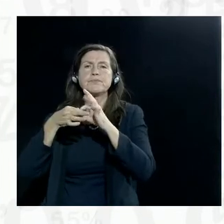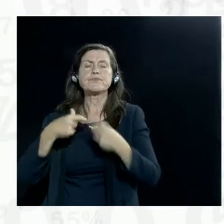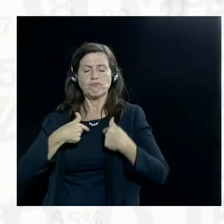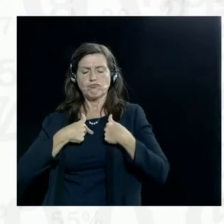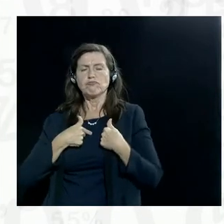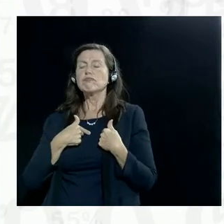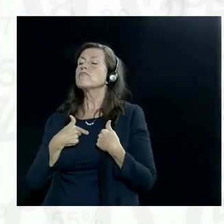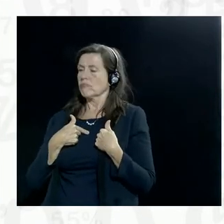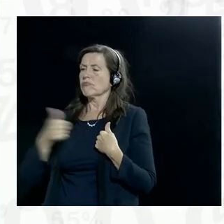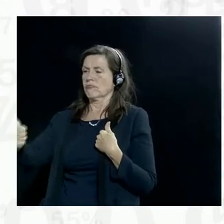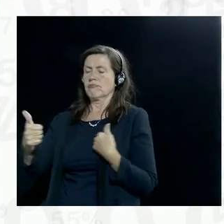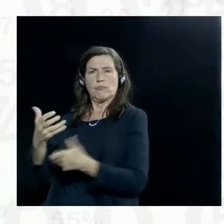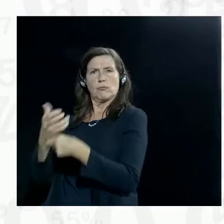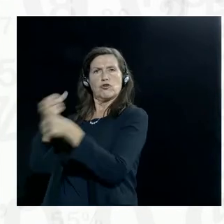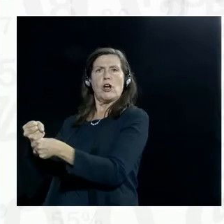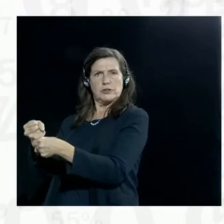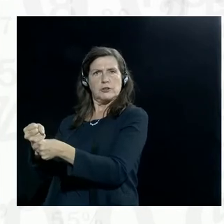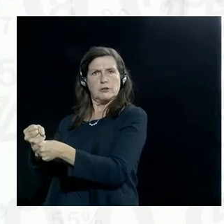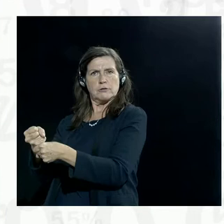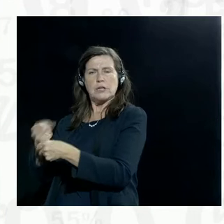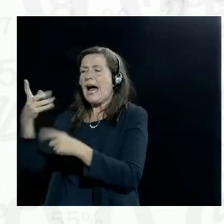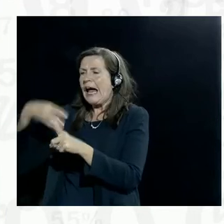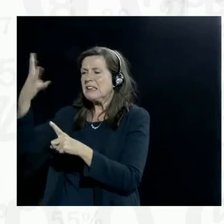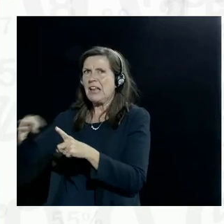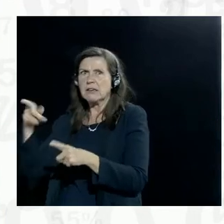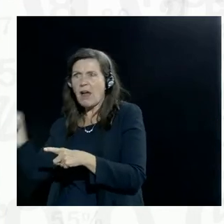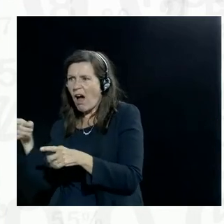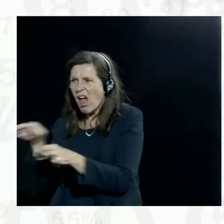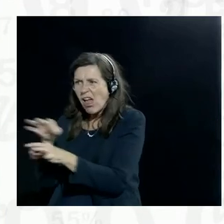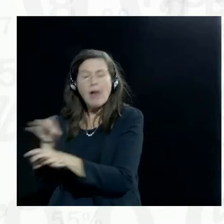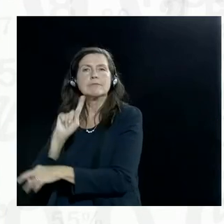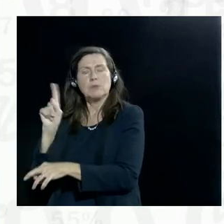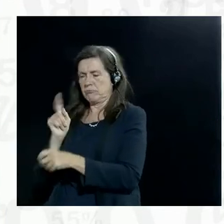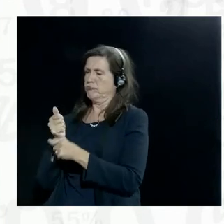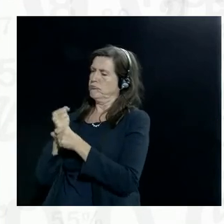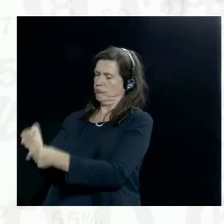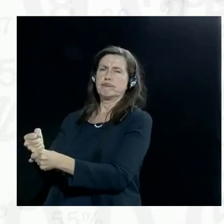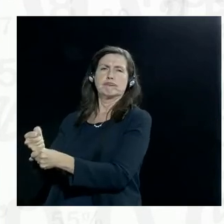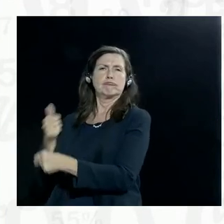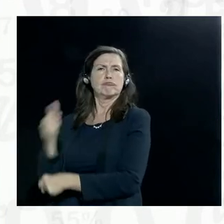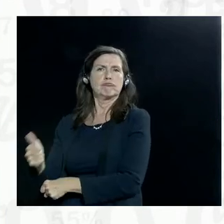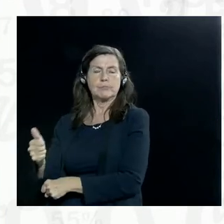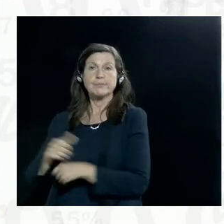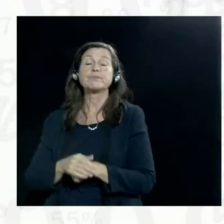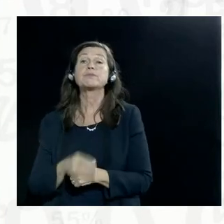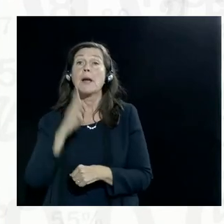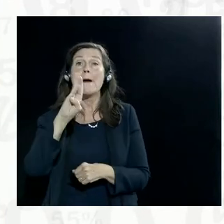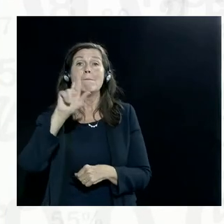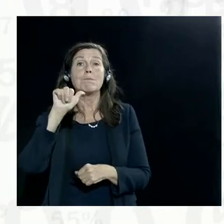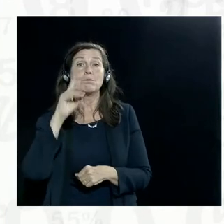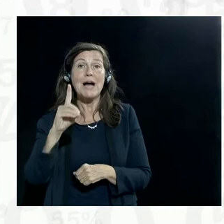it from the other side, distrust in data. You'll remember that the president of Microsoft, Brad Smith, called this